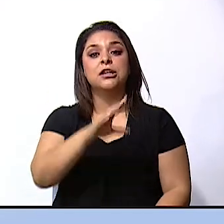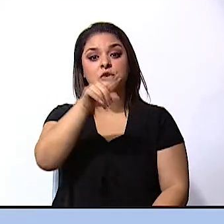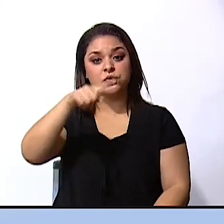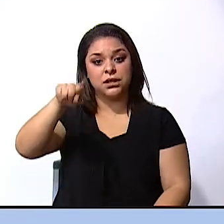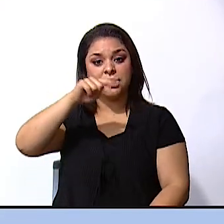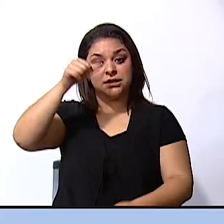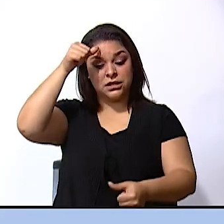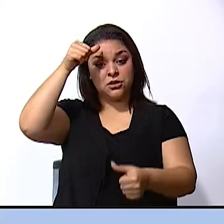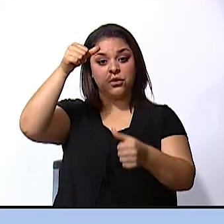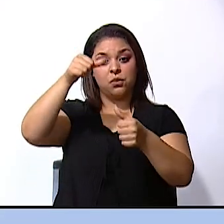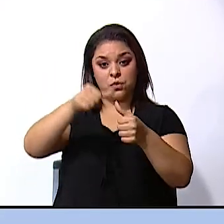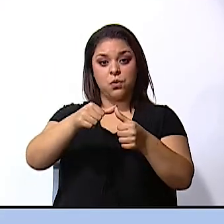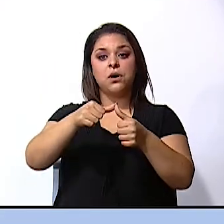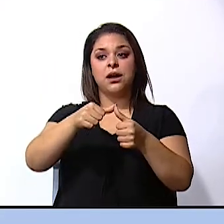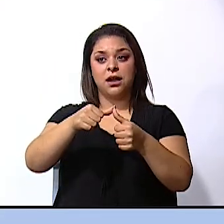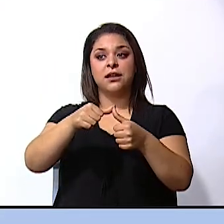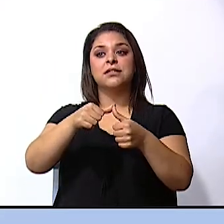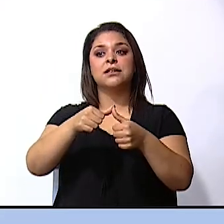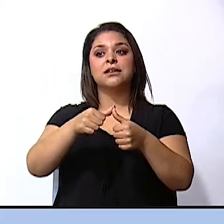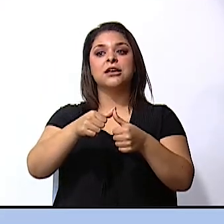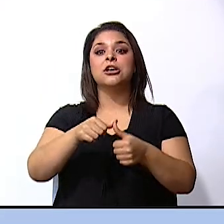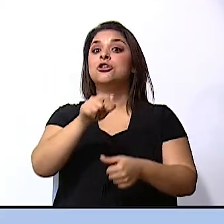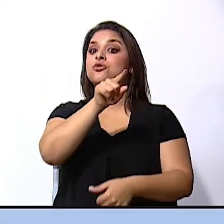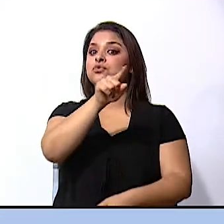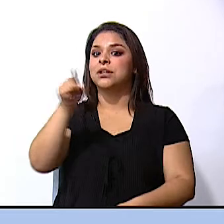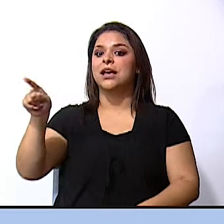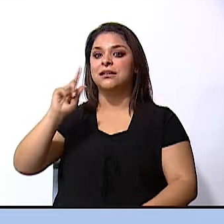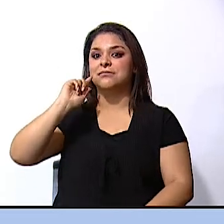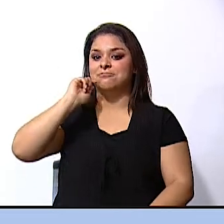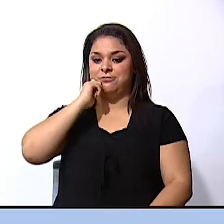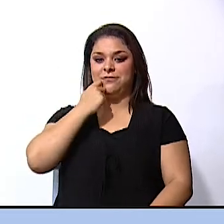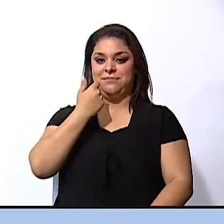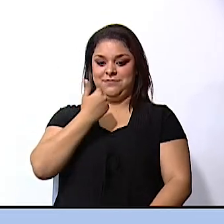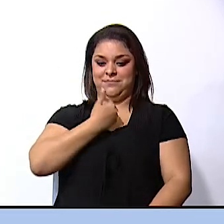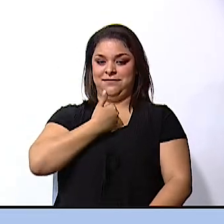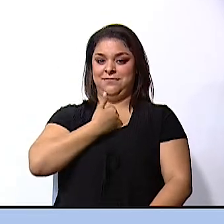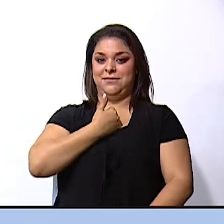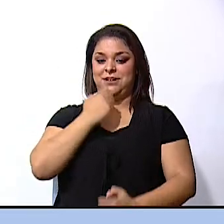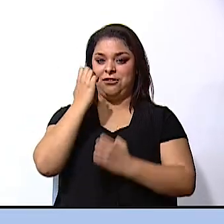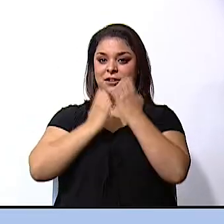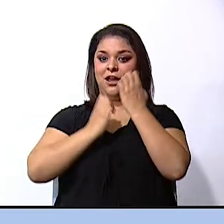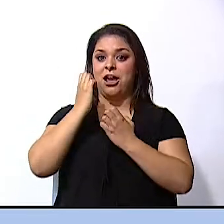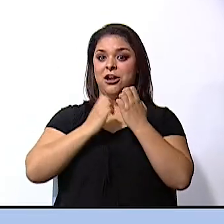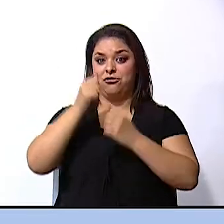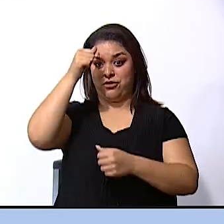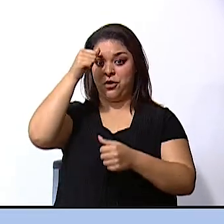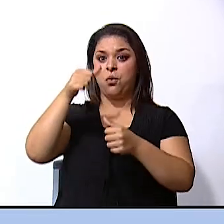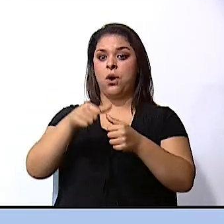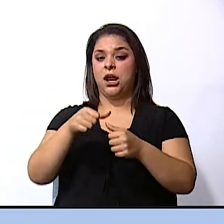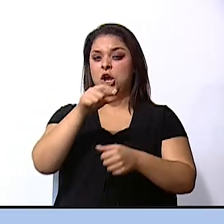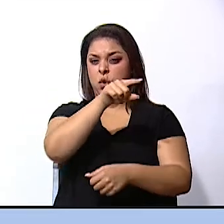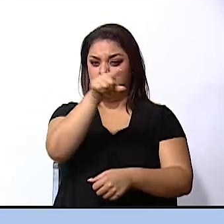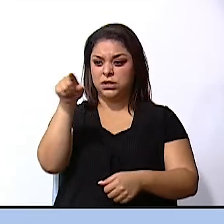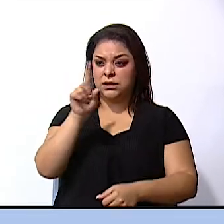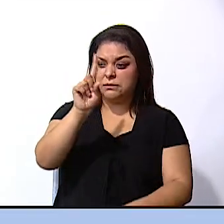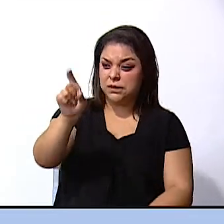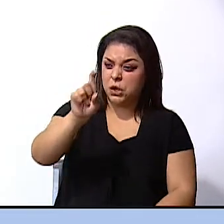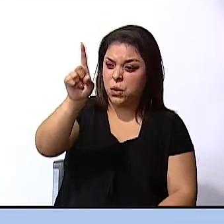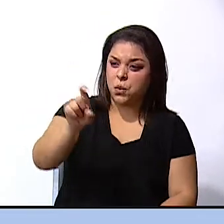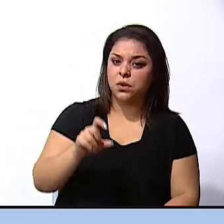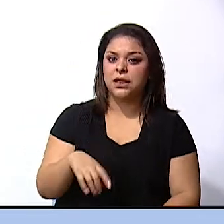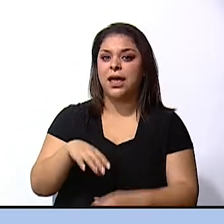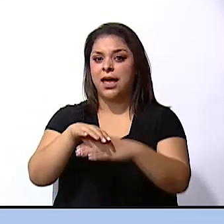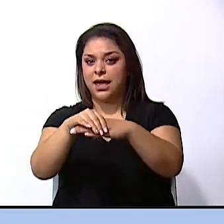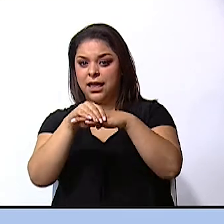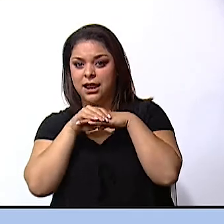our self-regulation riddle remember to ask your english teachers your